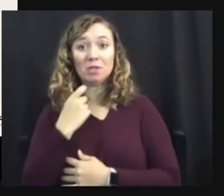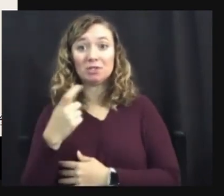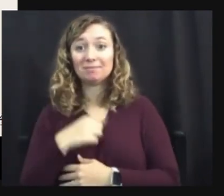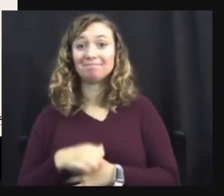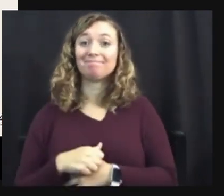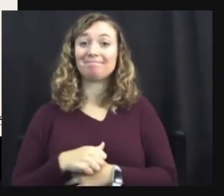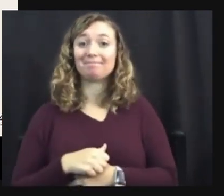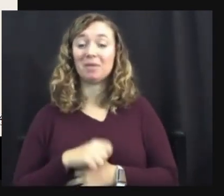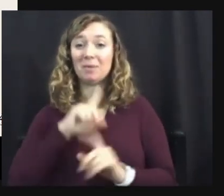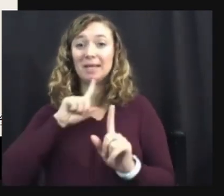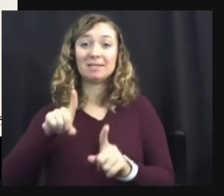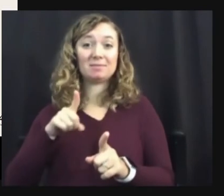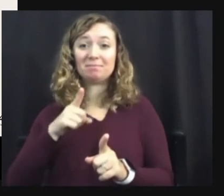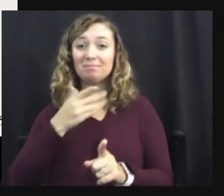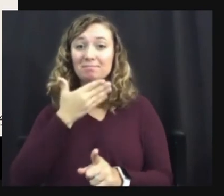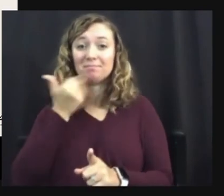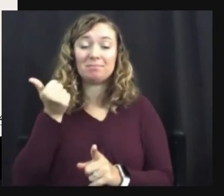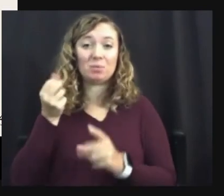ability.